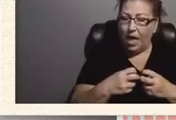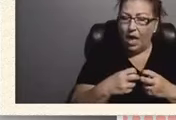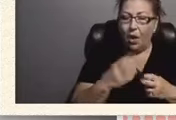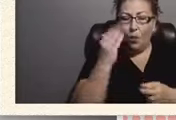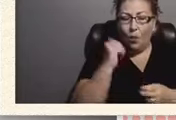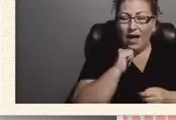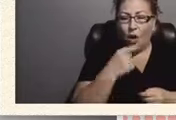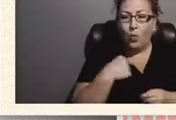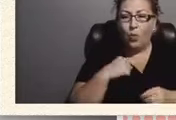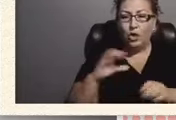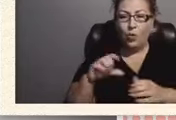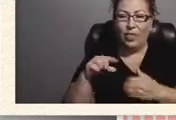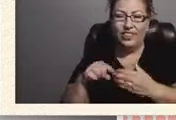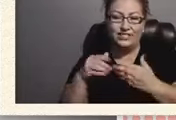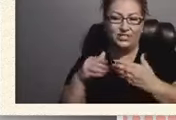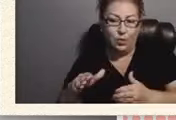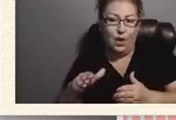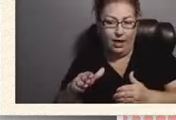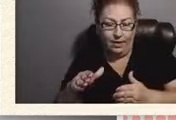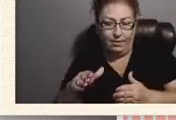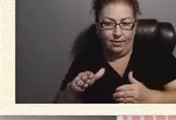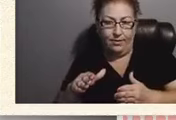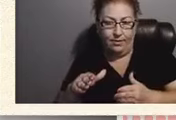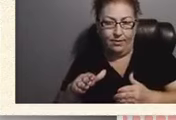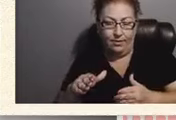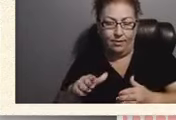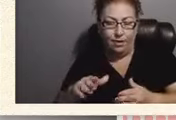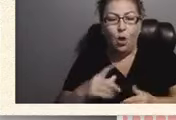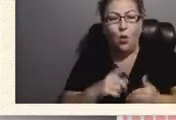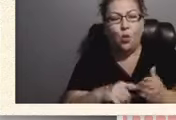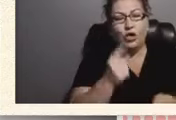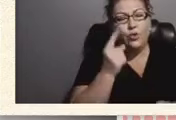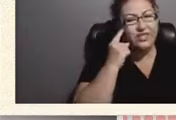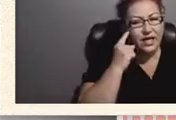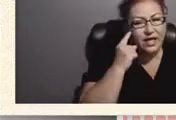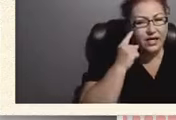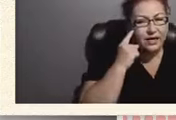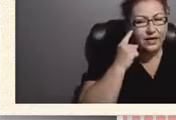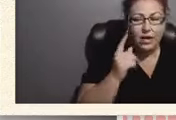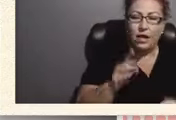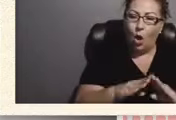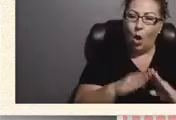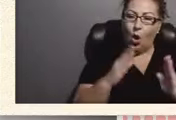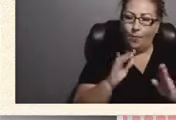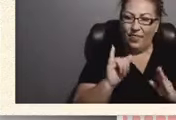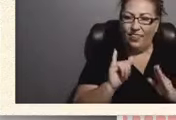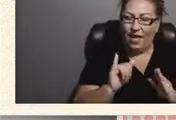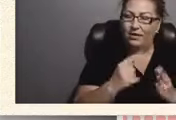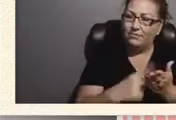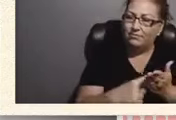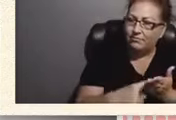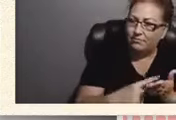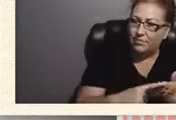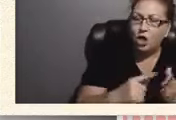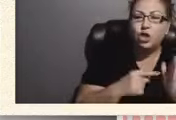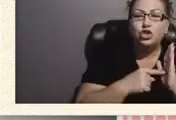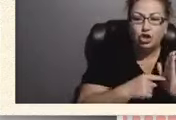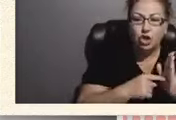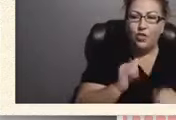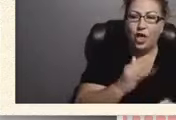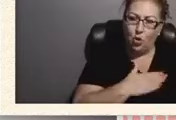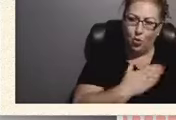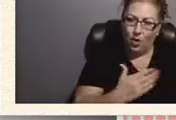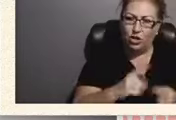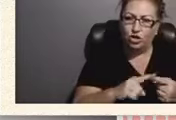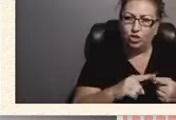way? Let's address this. What do you think? Like open the conversation, show them that you are willing to collaborate. Because